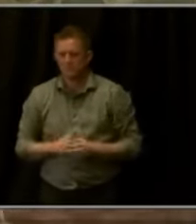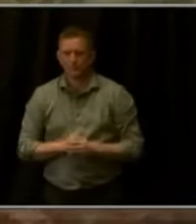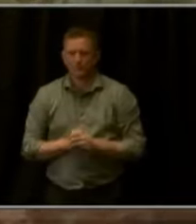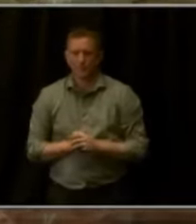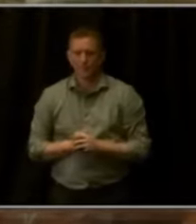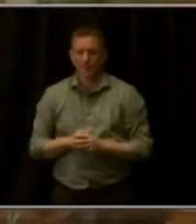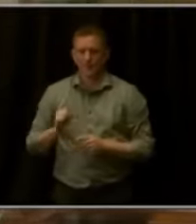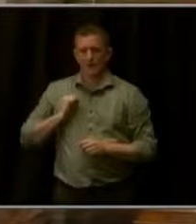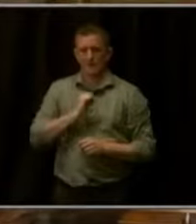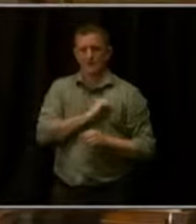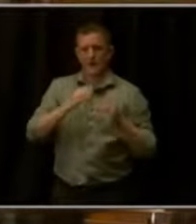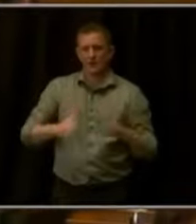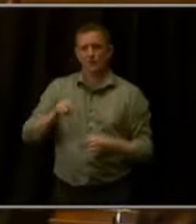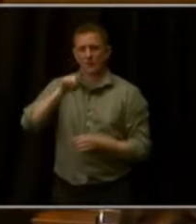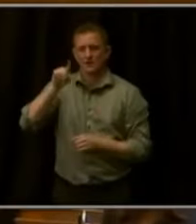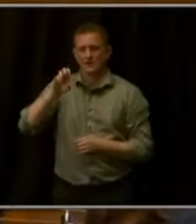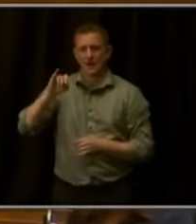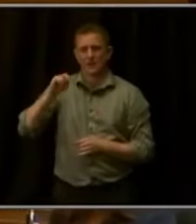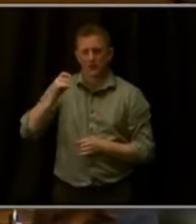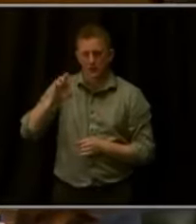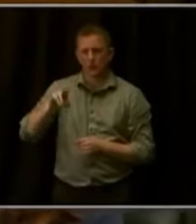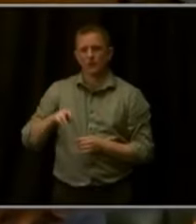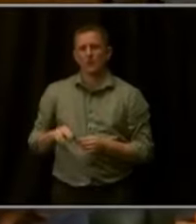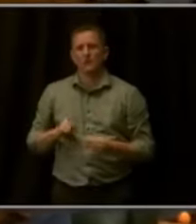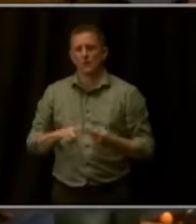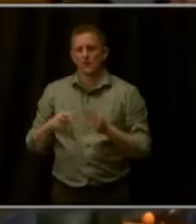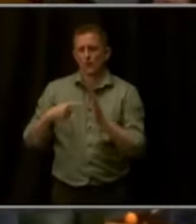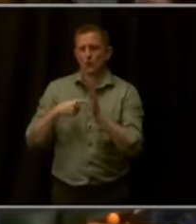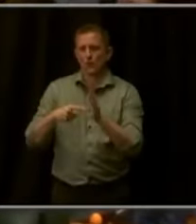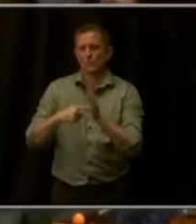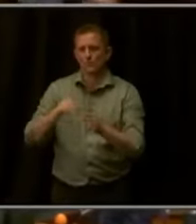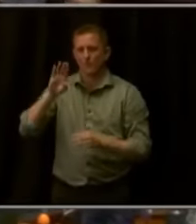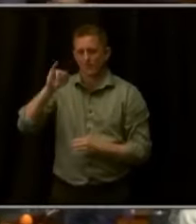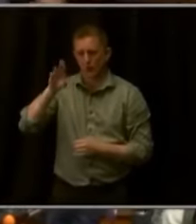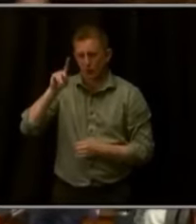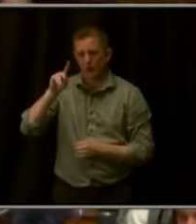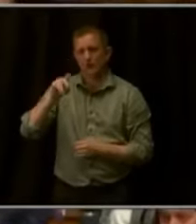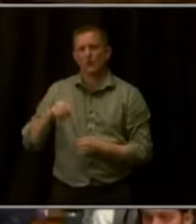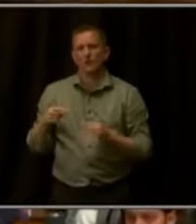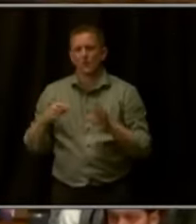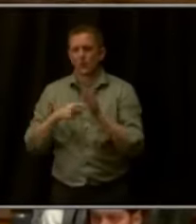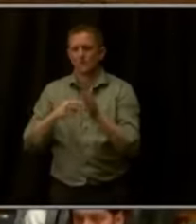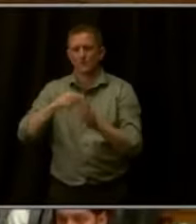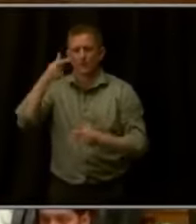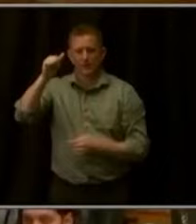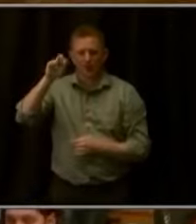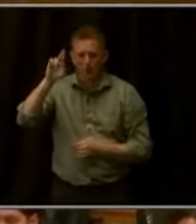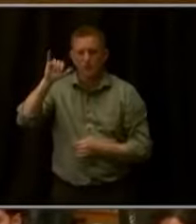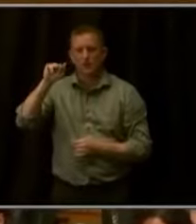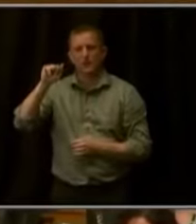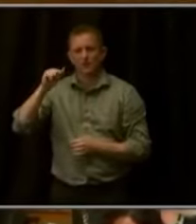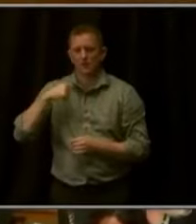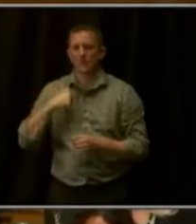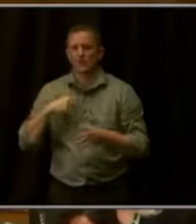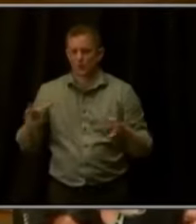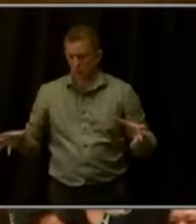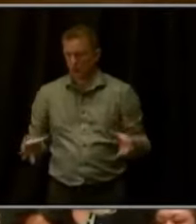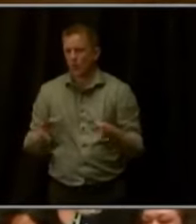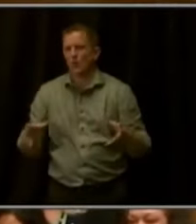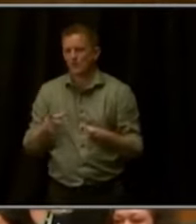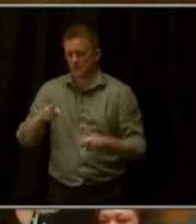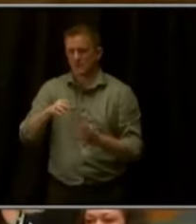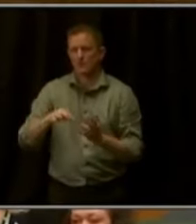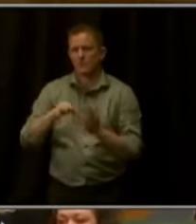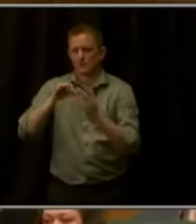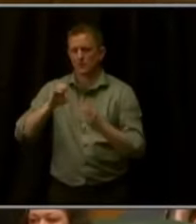Senator Bridges, Representative Byrd and Representative Garcia, Colorado took urgent action in the special session to ensure that more than 300,000